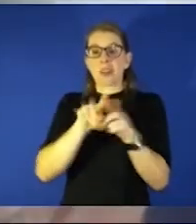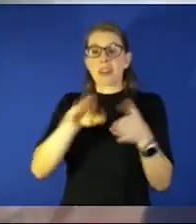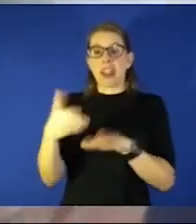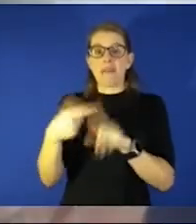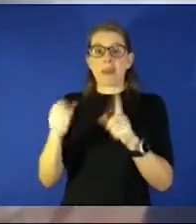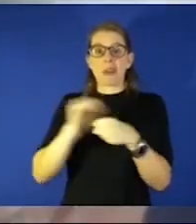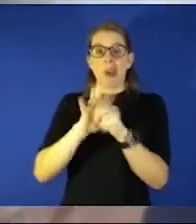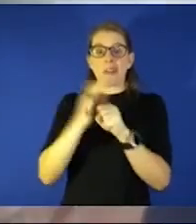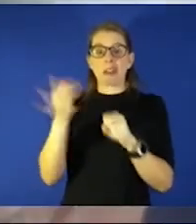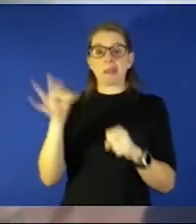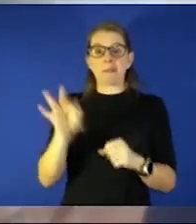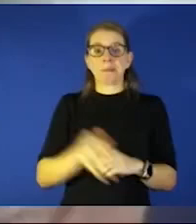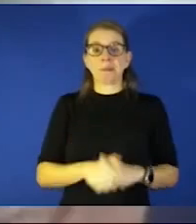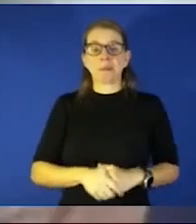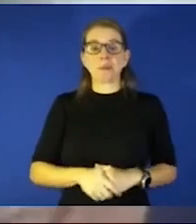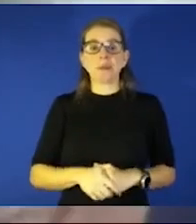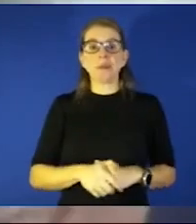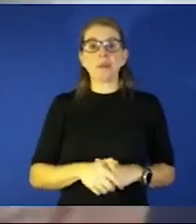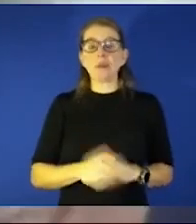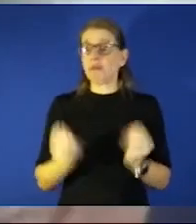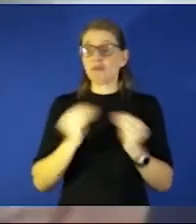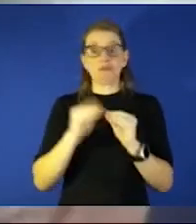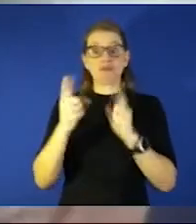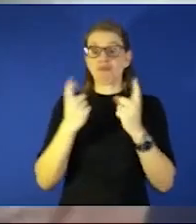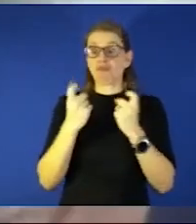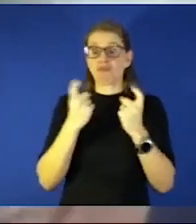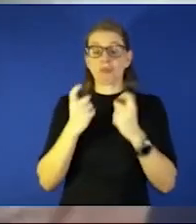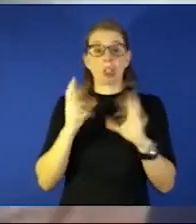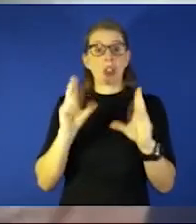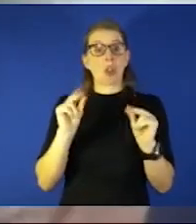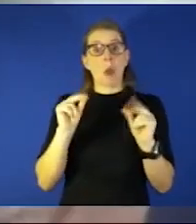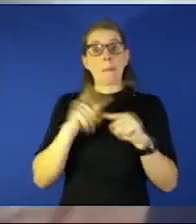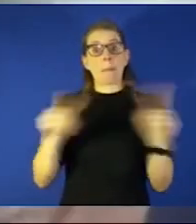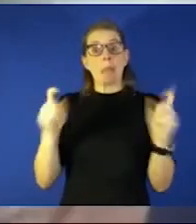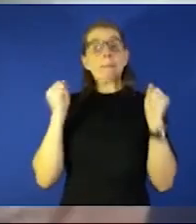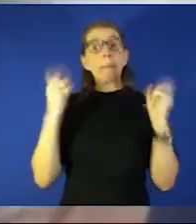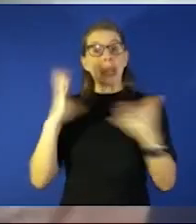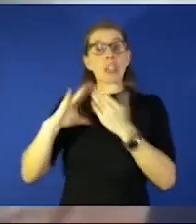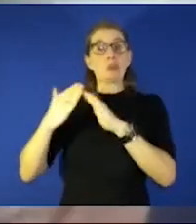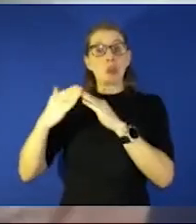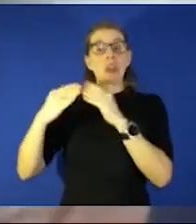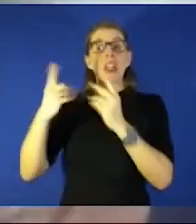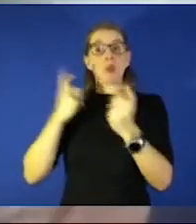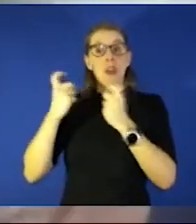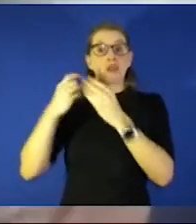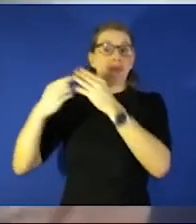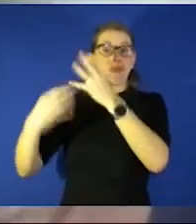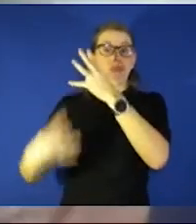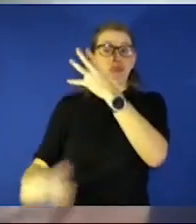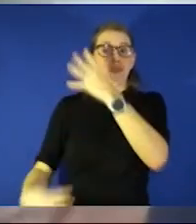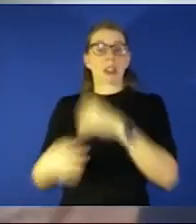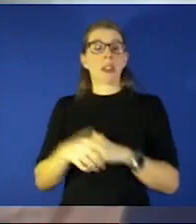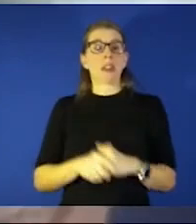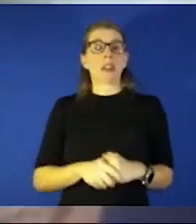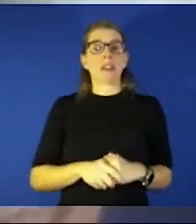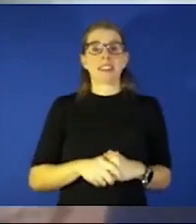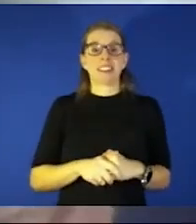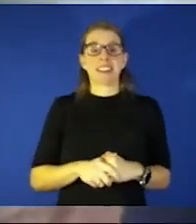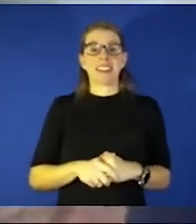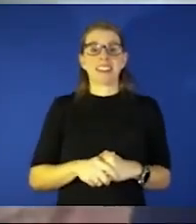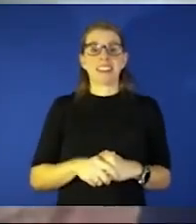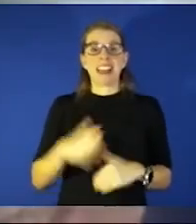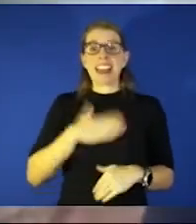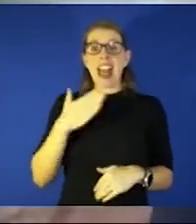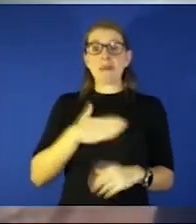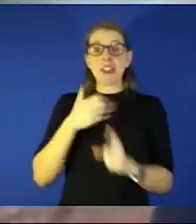any other questions out there no but we're getting a bunch of community questions so I know let's talk to our coverage let's you guys you're live